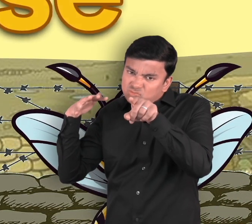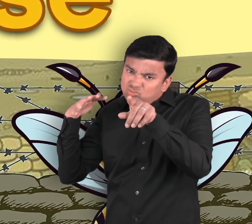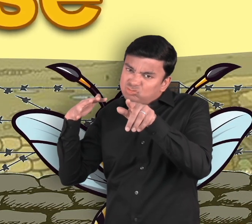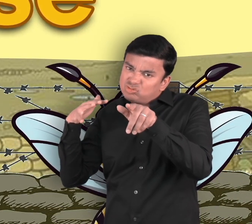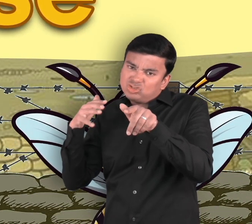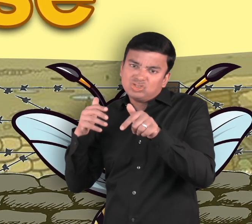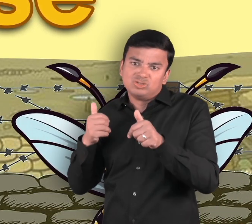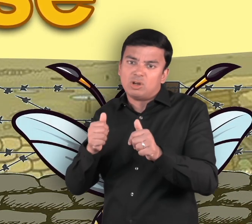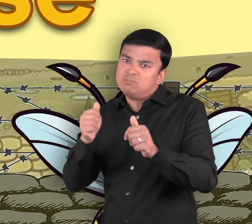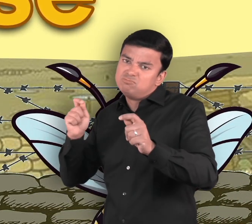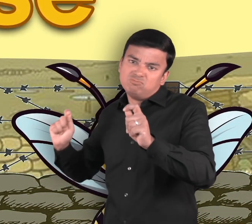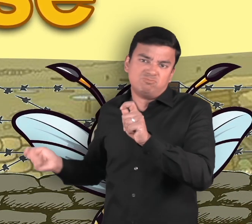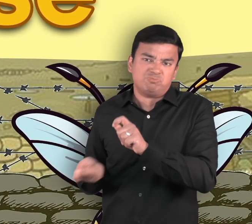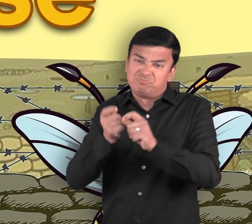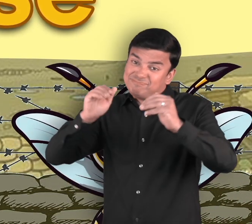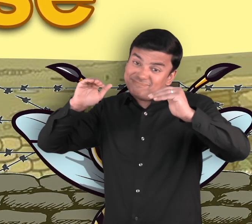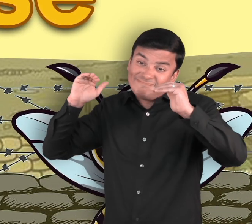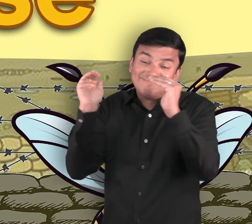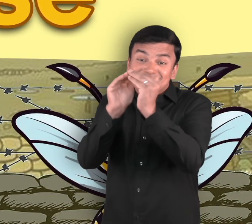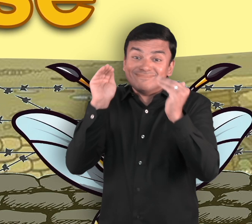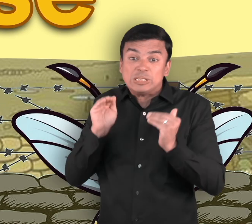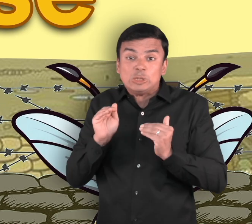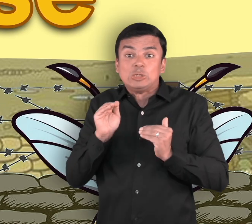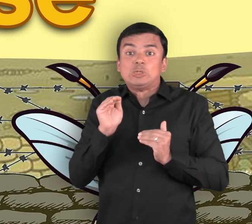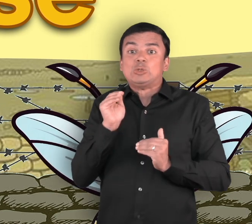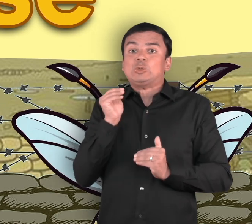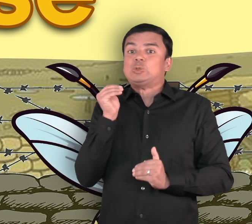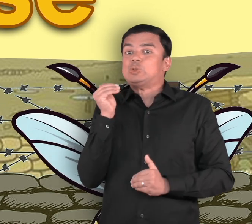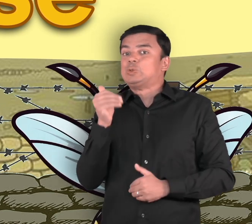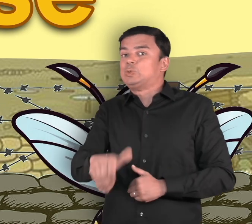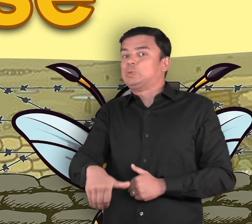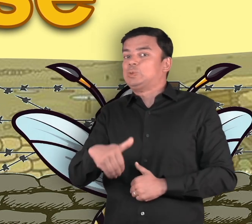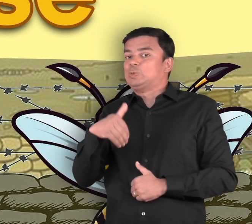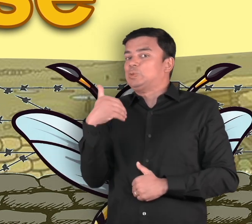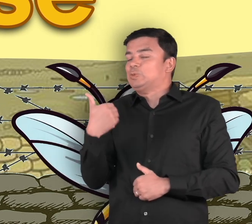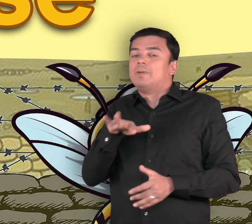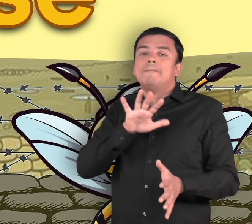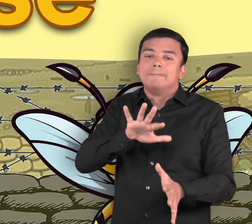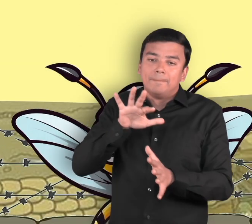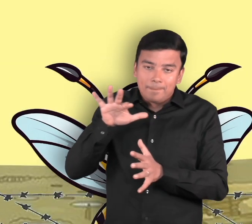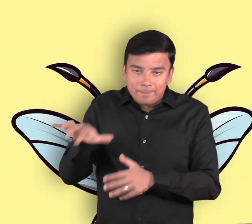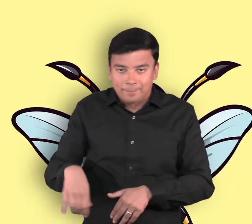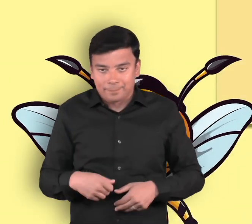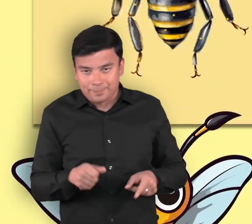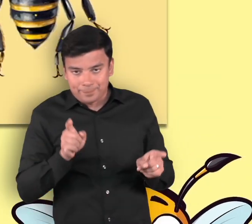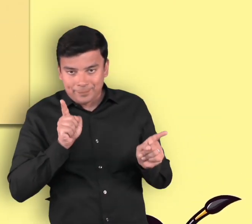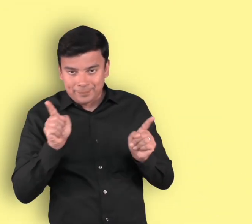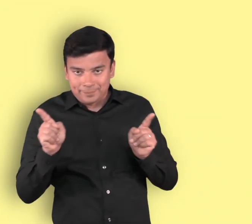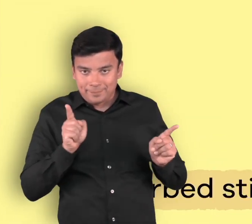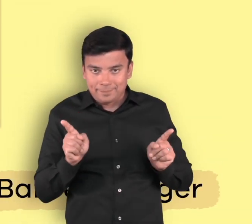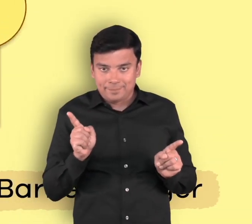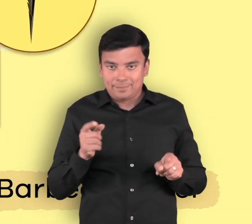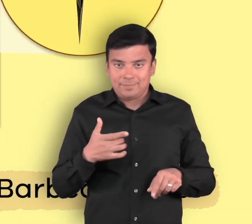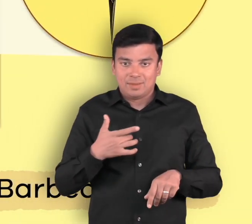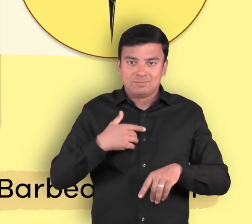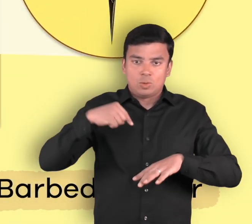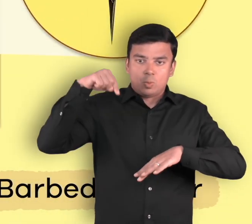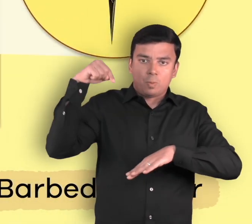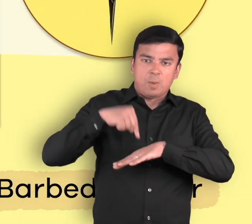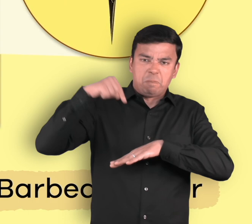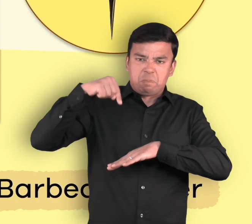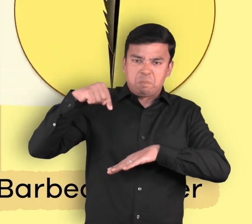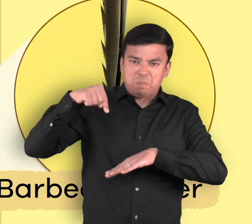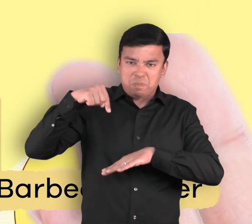Wasps and bees both sting to defend themselves and their colony. A honeybee has a barbed